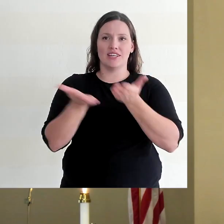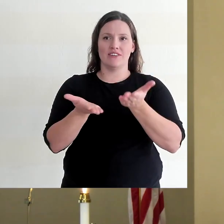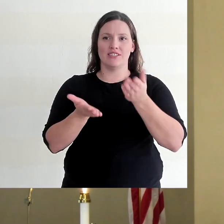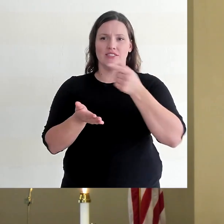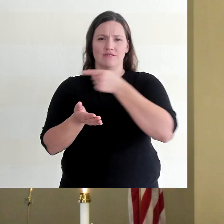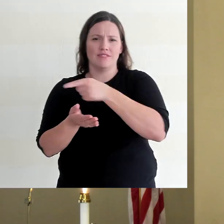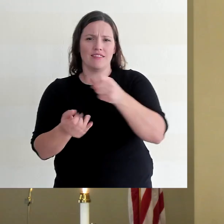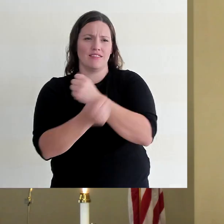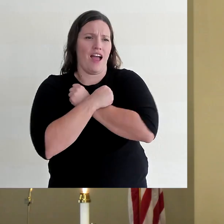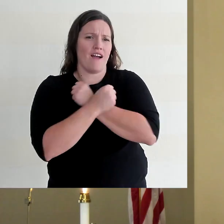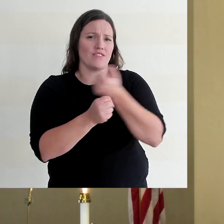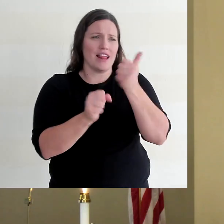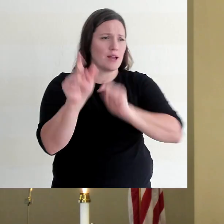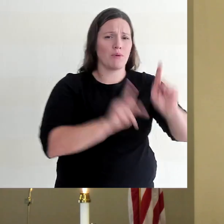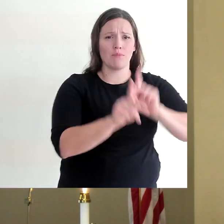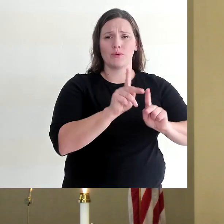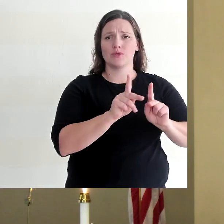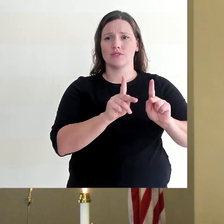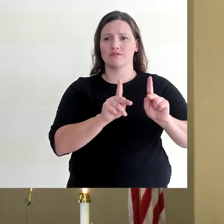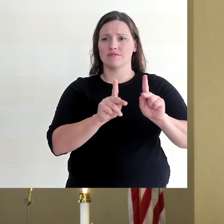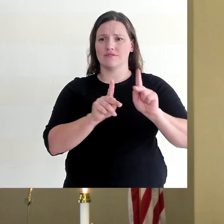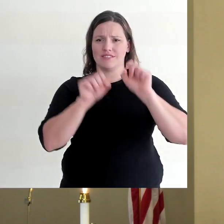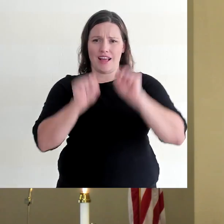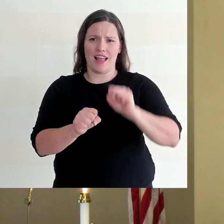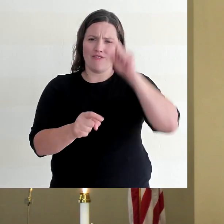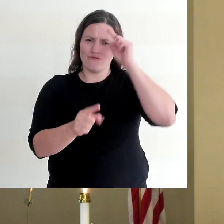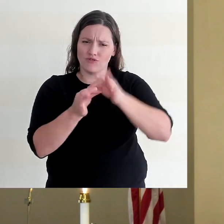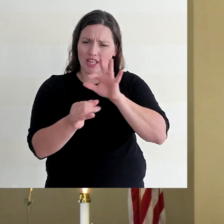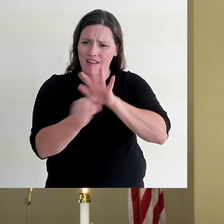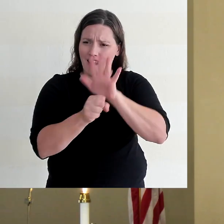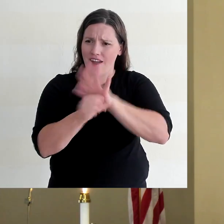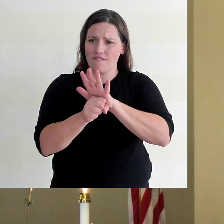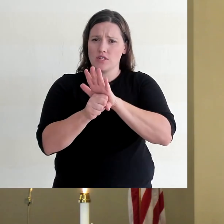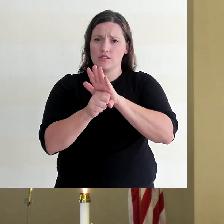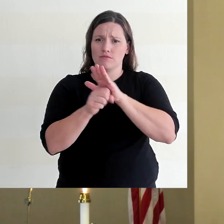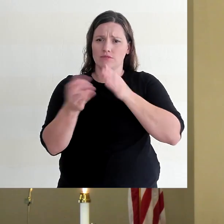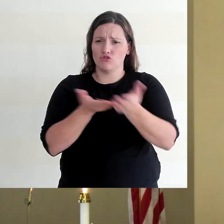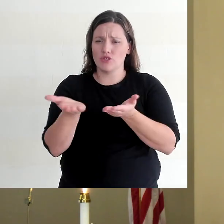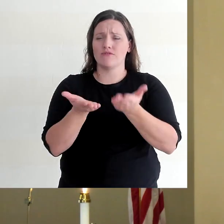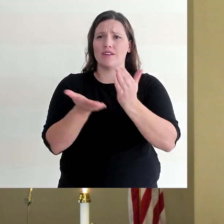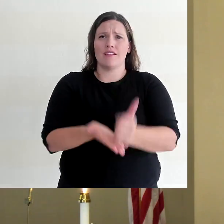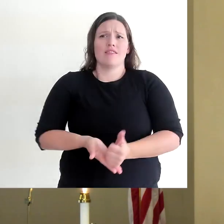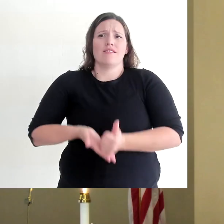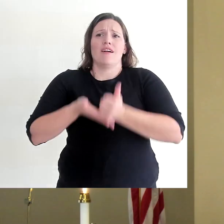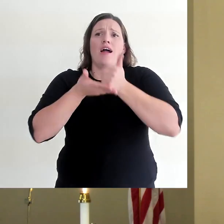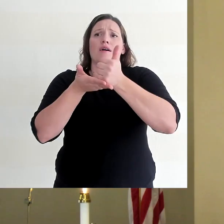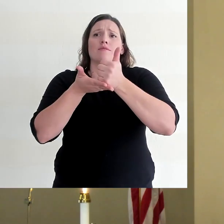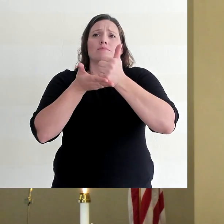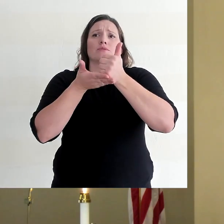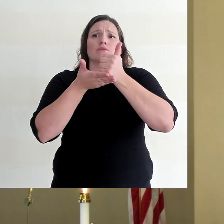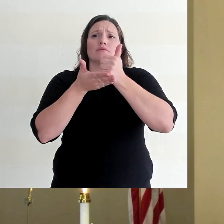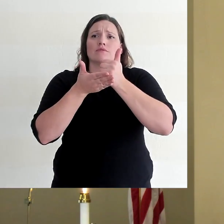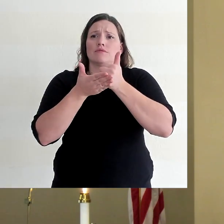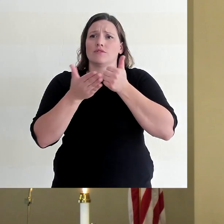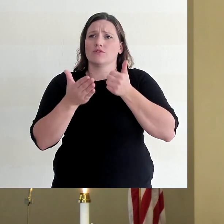service and effective in our witness. Help us to offer a sacrifice of praise to our Father in heaven